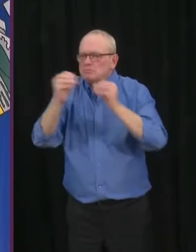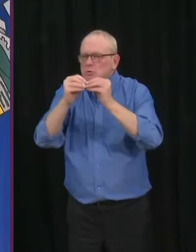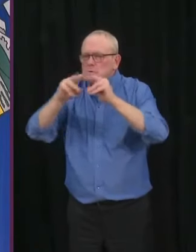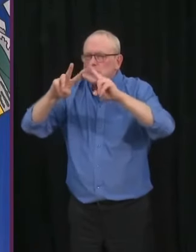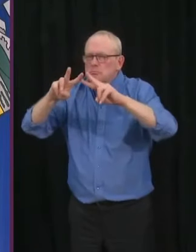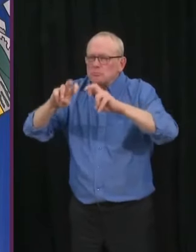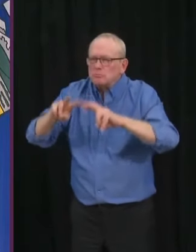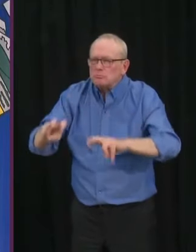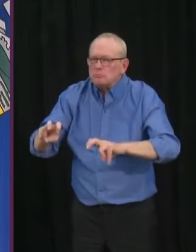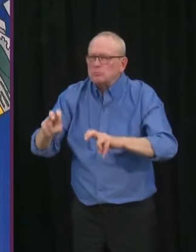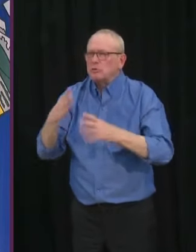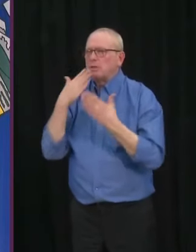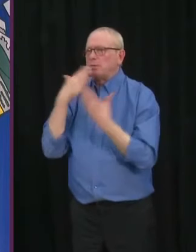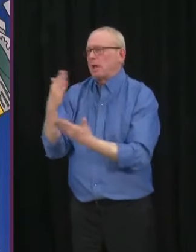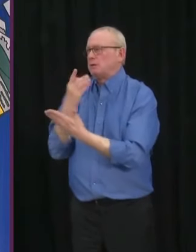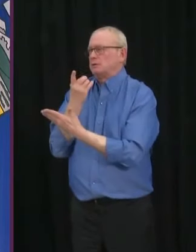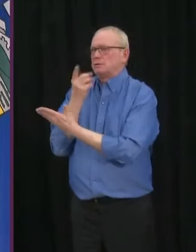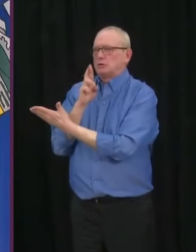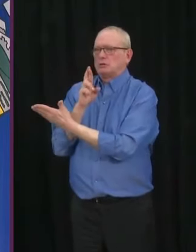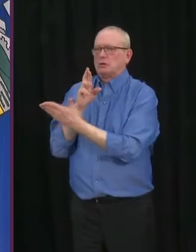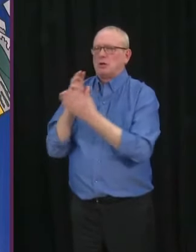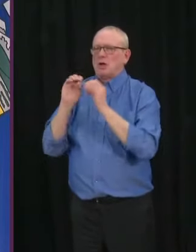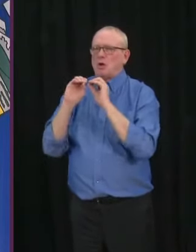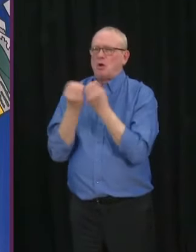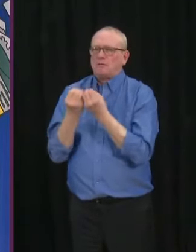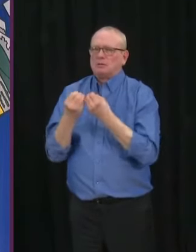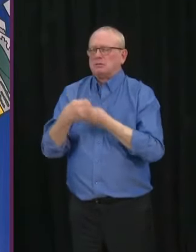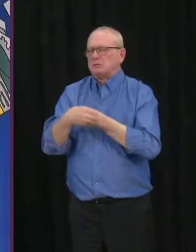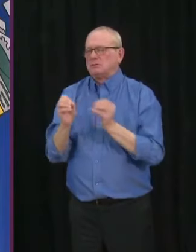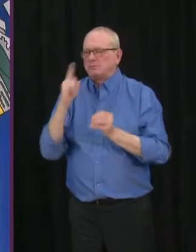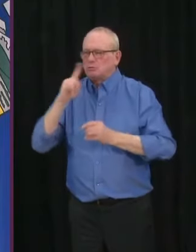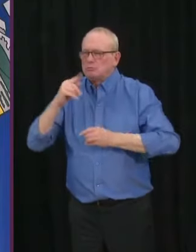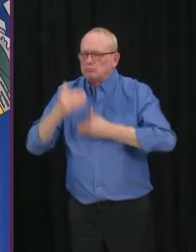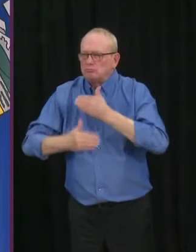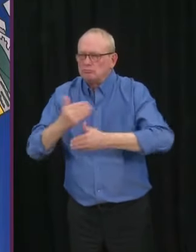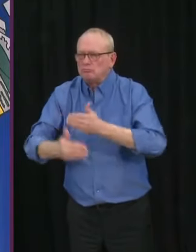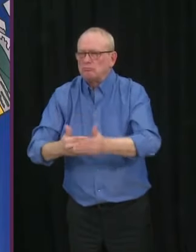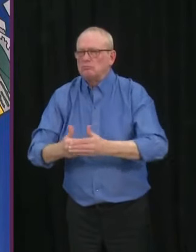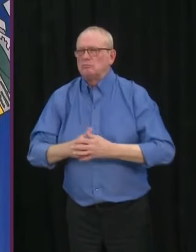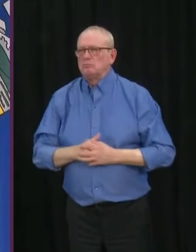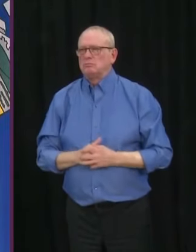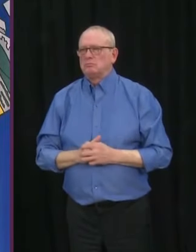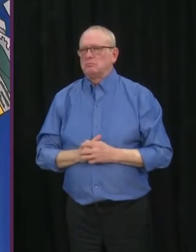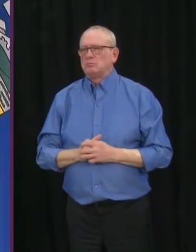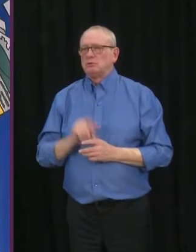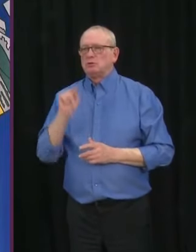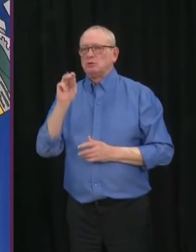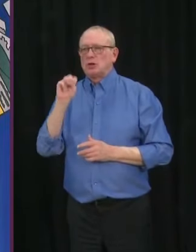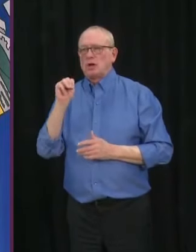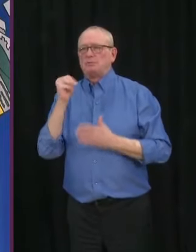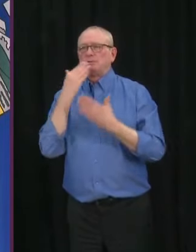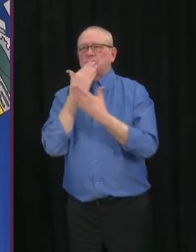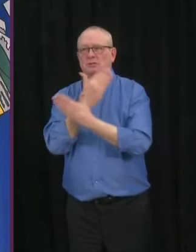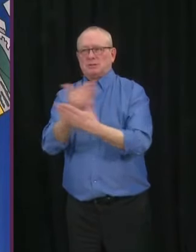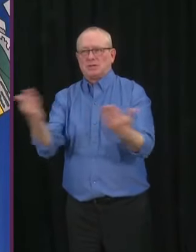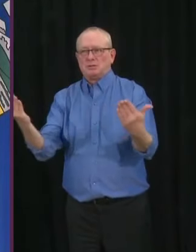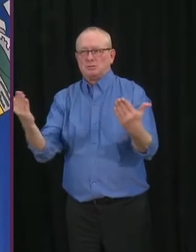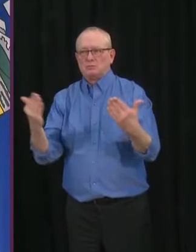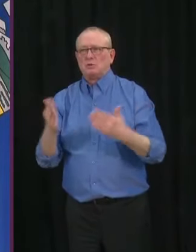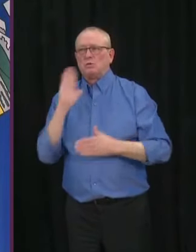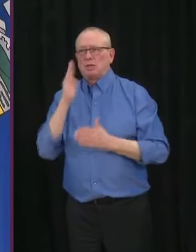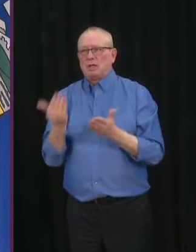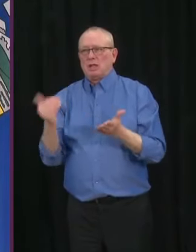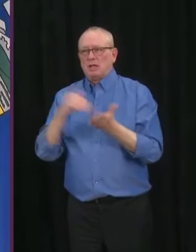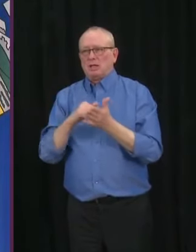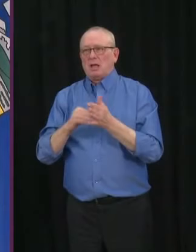for making sure that's getting done. Thank you all for joining us today. Dr. Hinshaw will provide another update on Monday